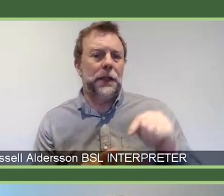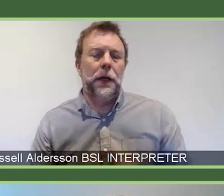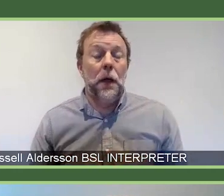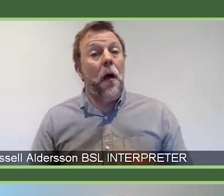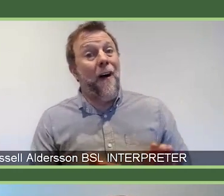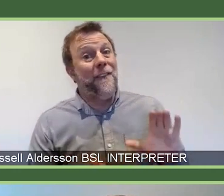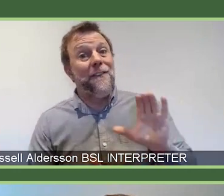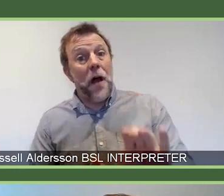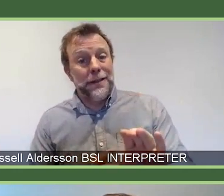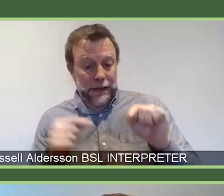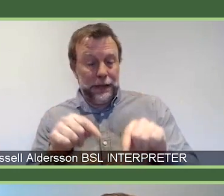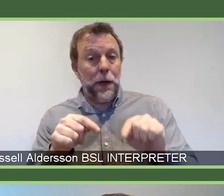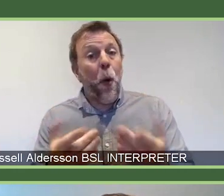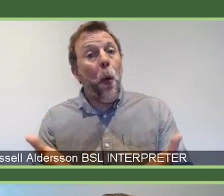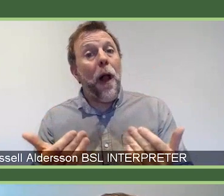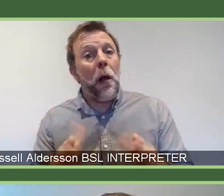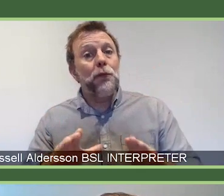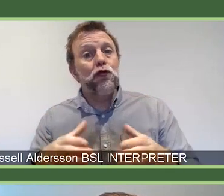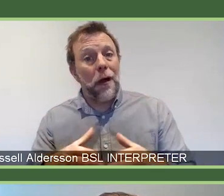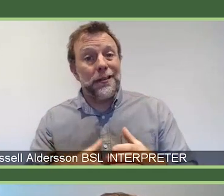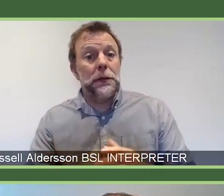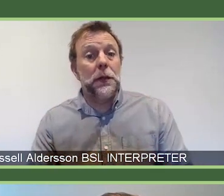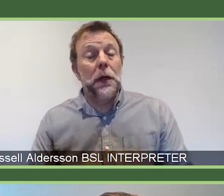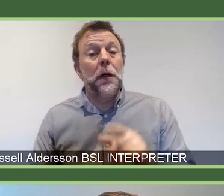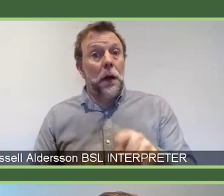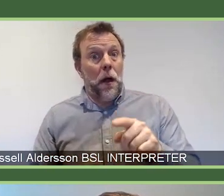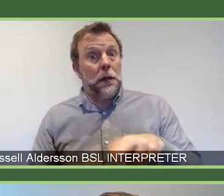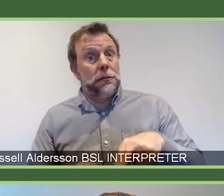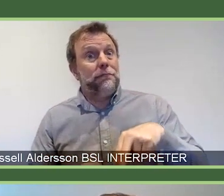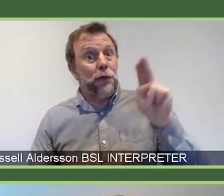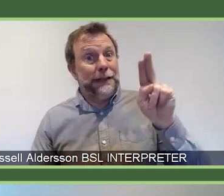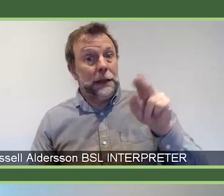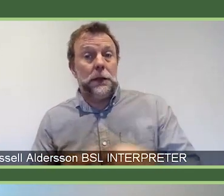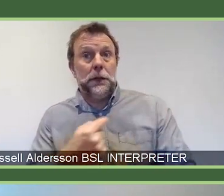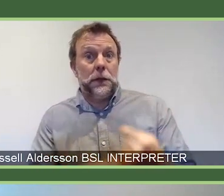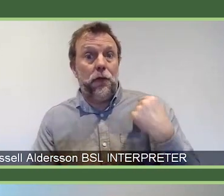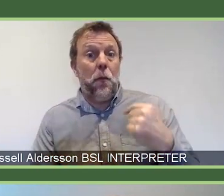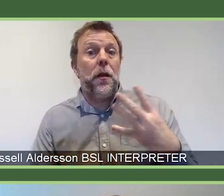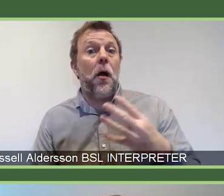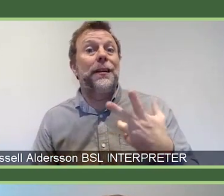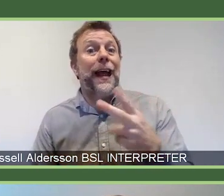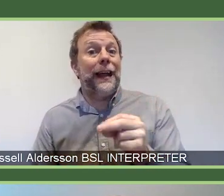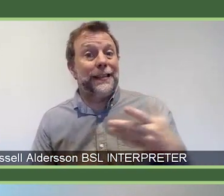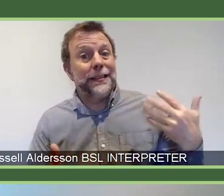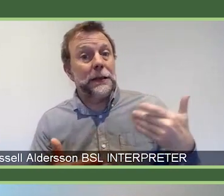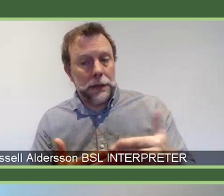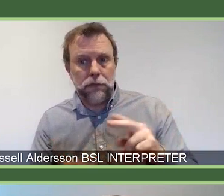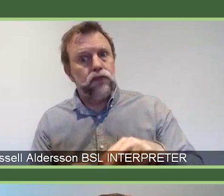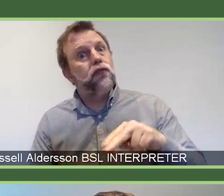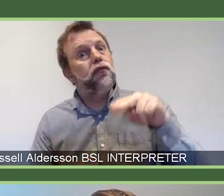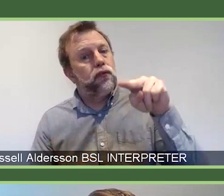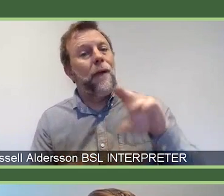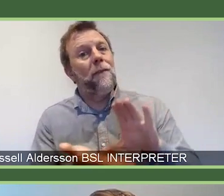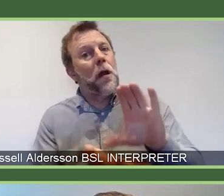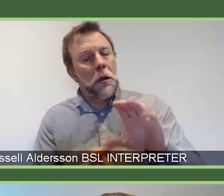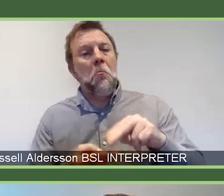in Wellcome has established and had substantially increased, really, from the 1980s. And I guess since then, a